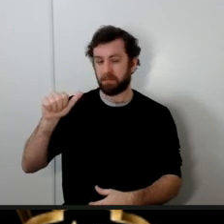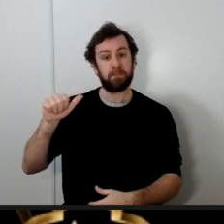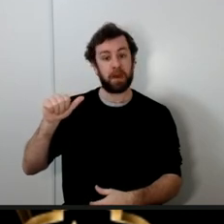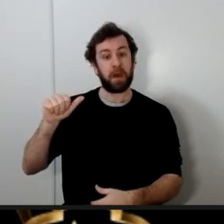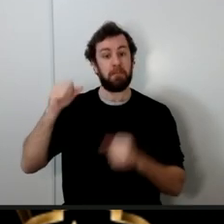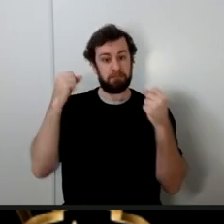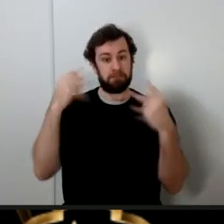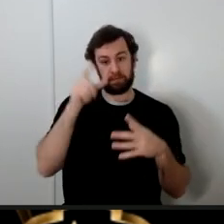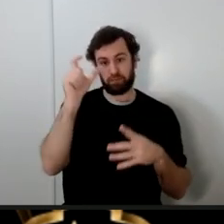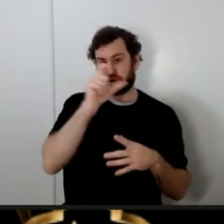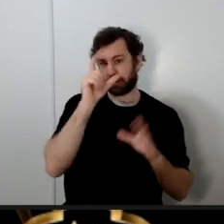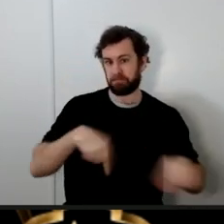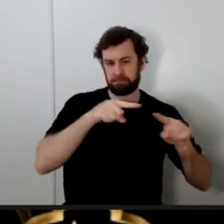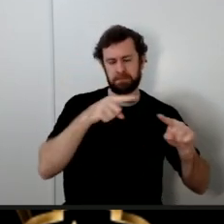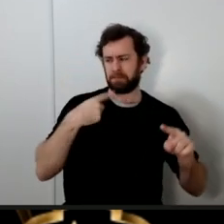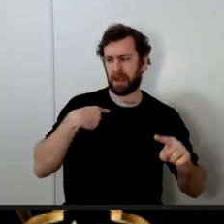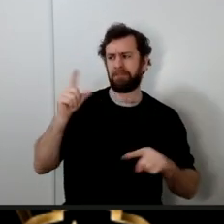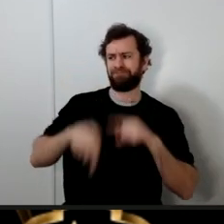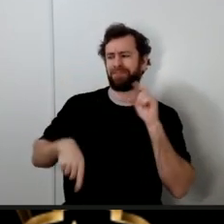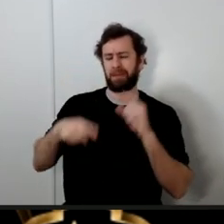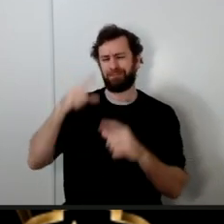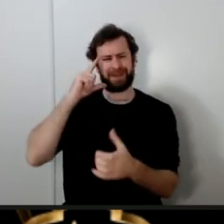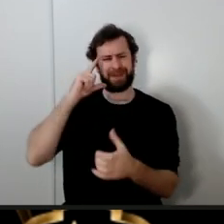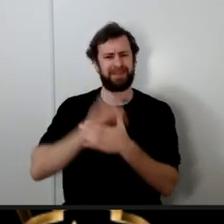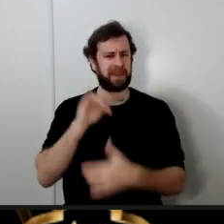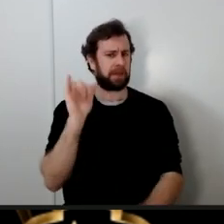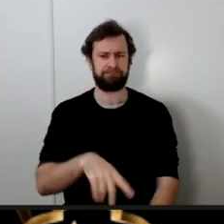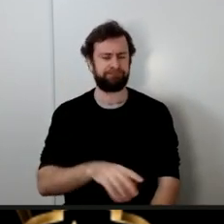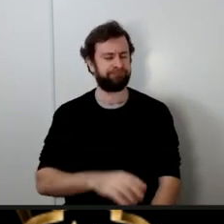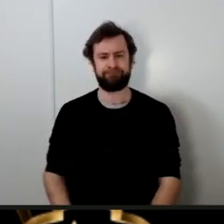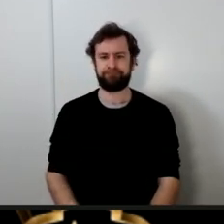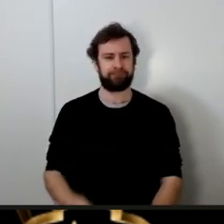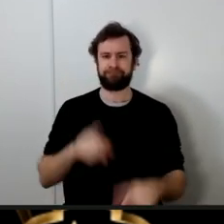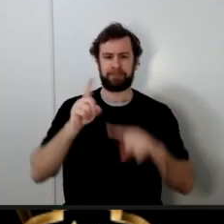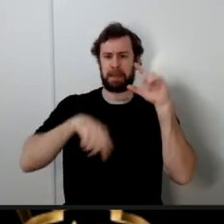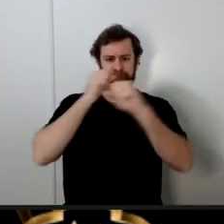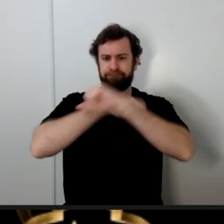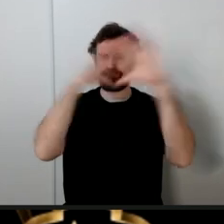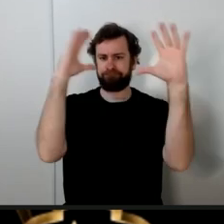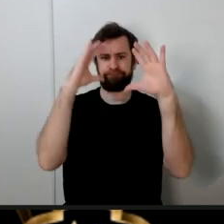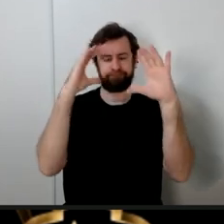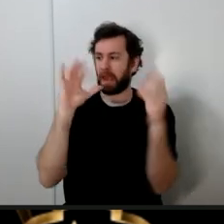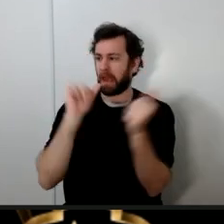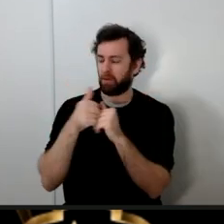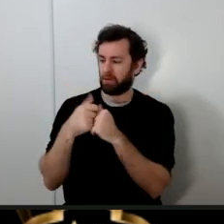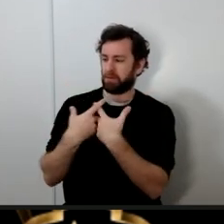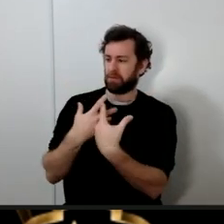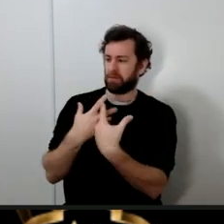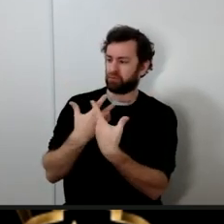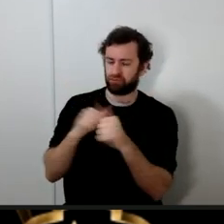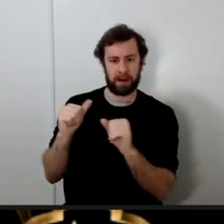simply cannot fathom that how could they make such a threat to lady Fatima